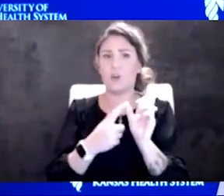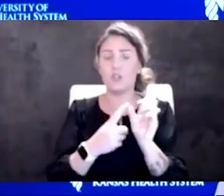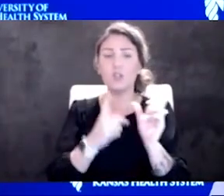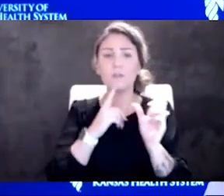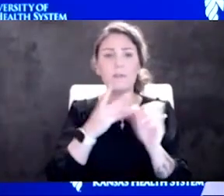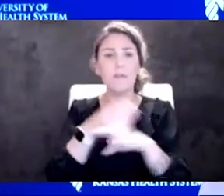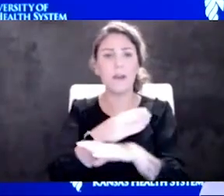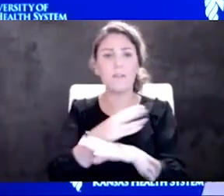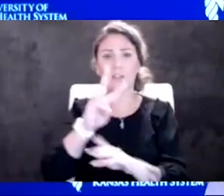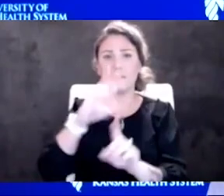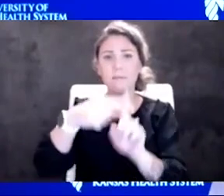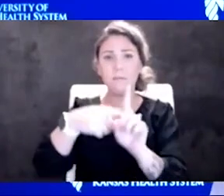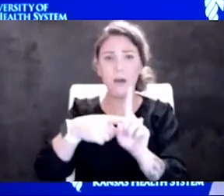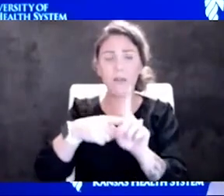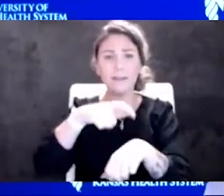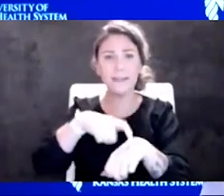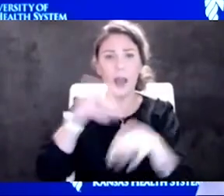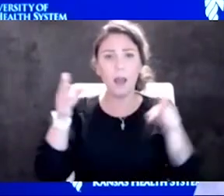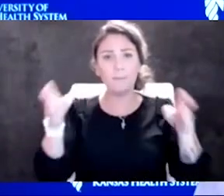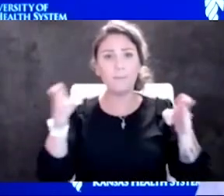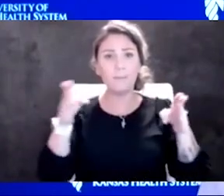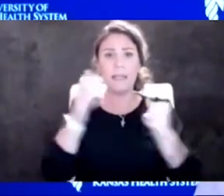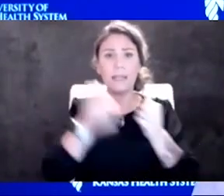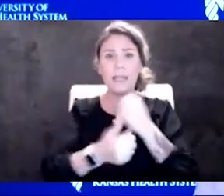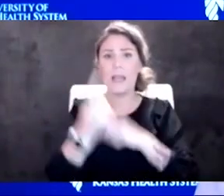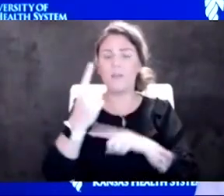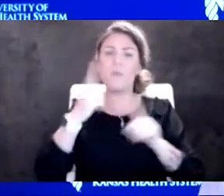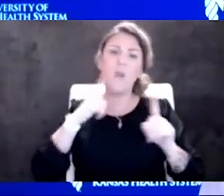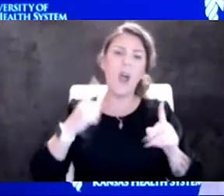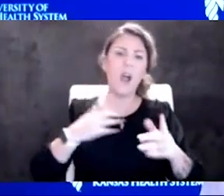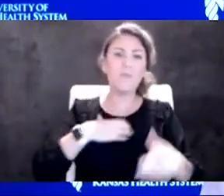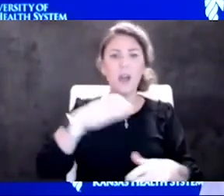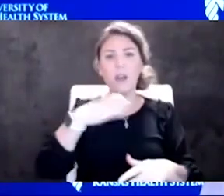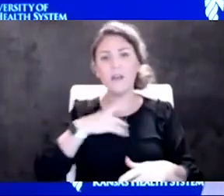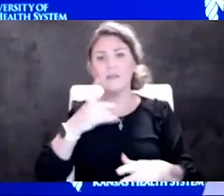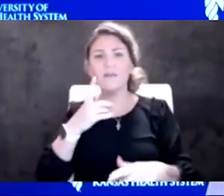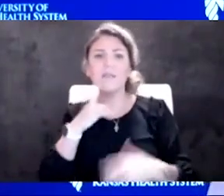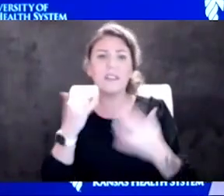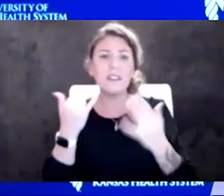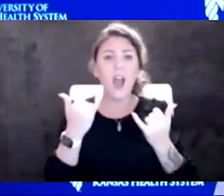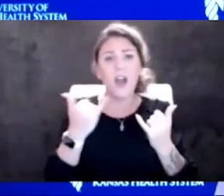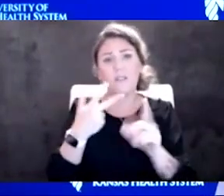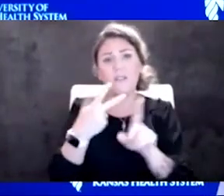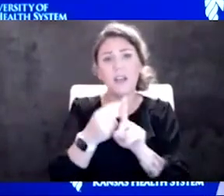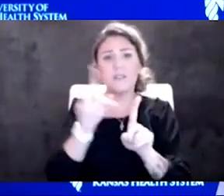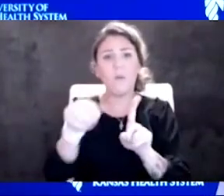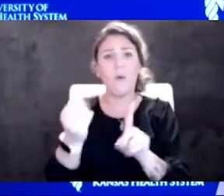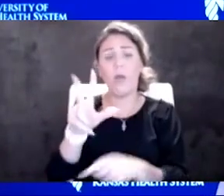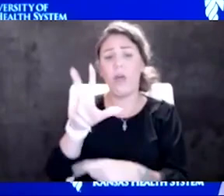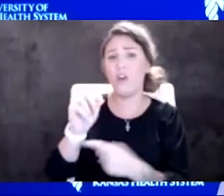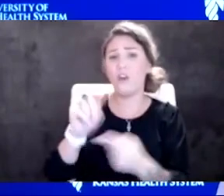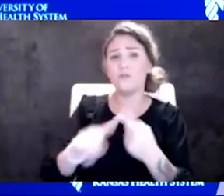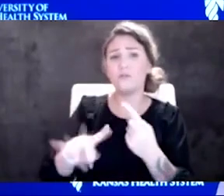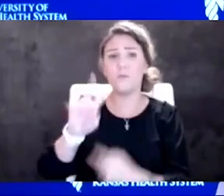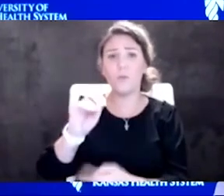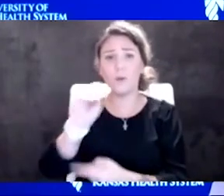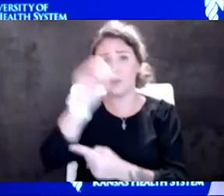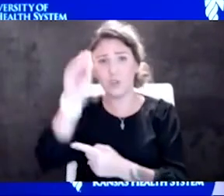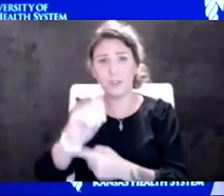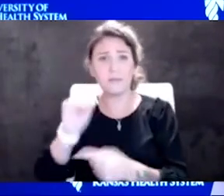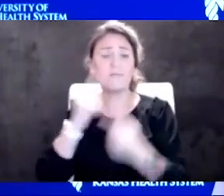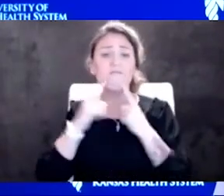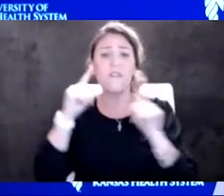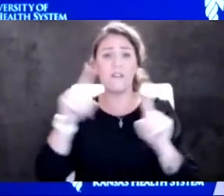time period, everybody was up in arms because they said, well, now the vaccine only has a 30 or 40% efficacy against infection. So